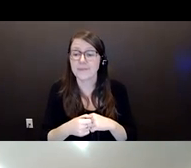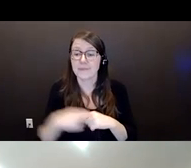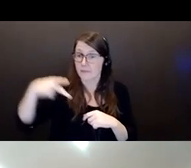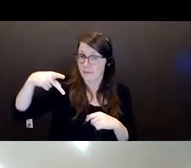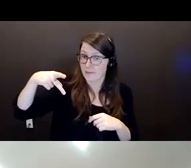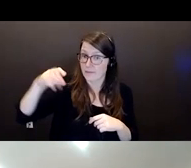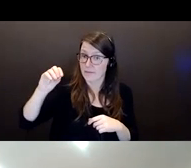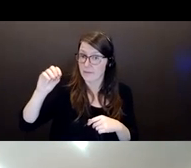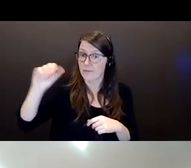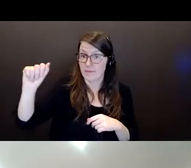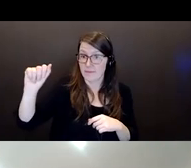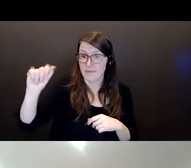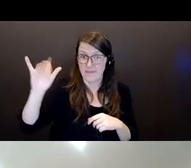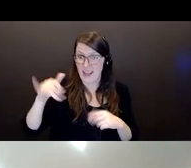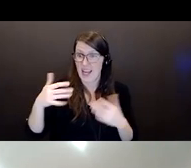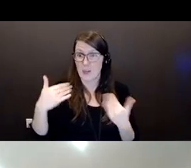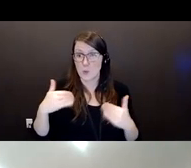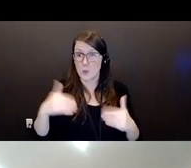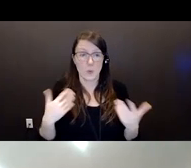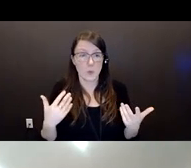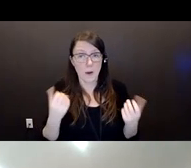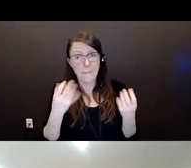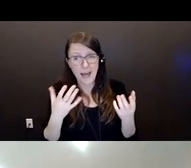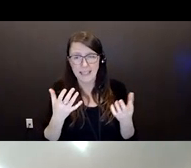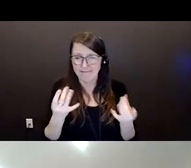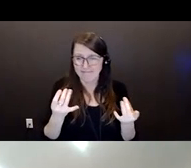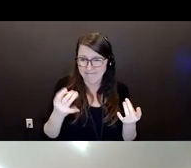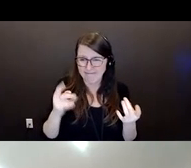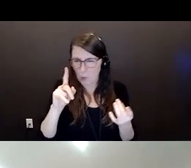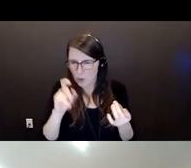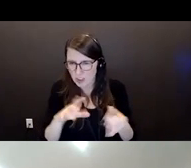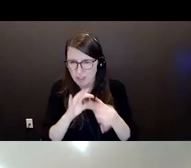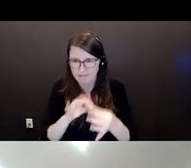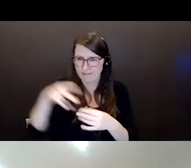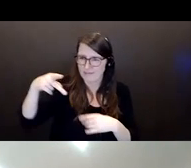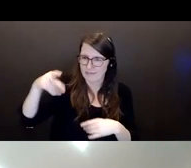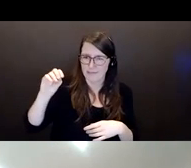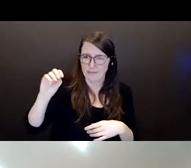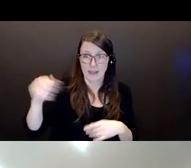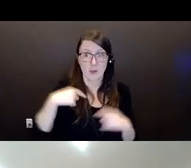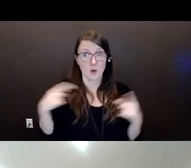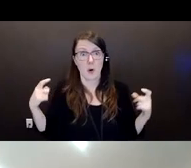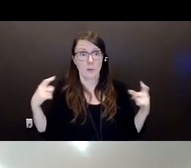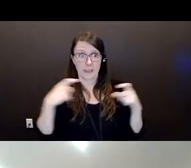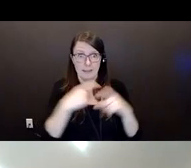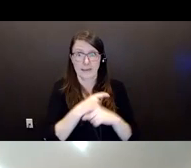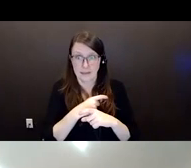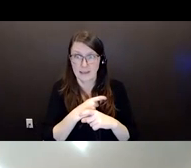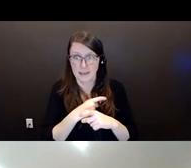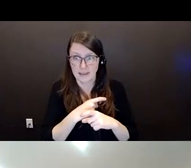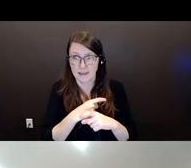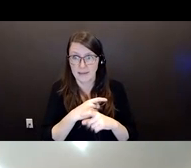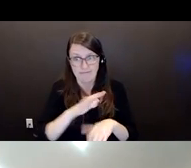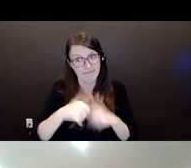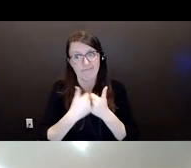an ongoing, lots of questions in regards to that. And it is a very complex issue when it does get into